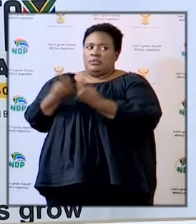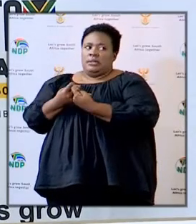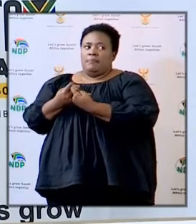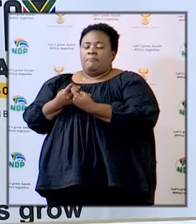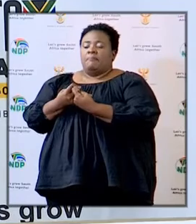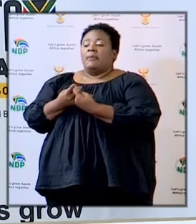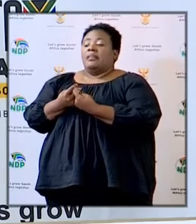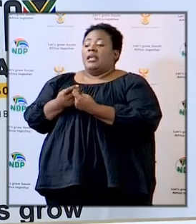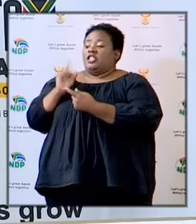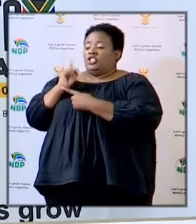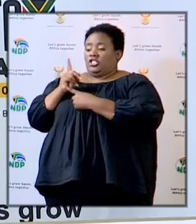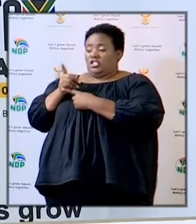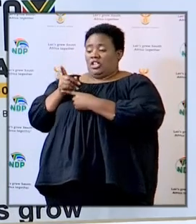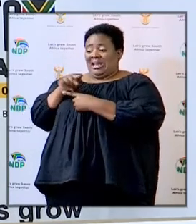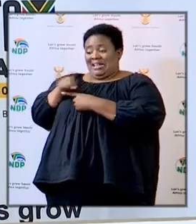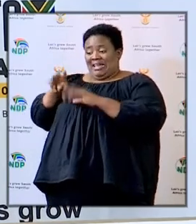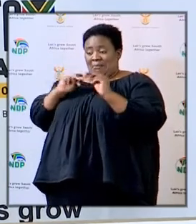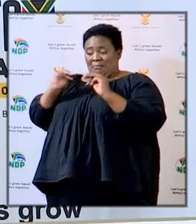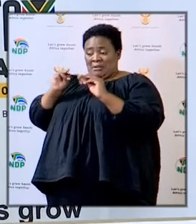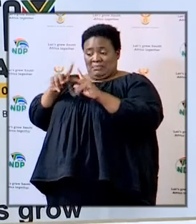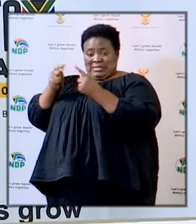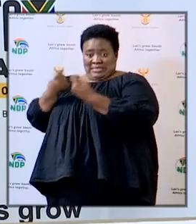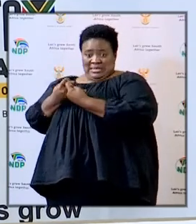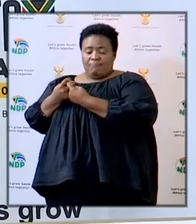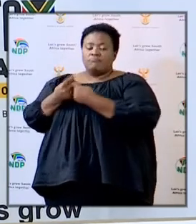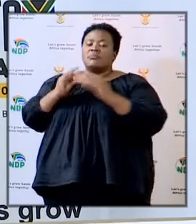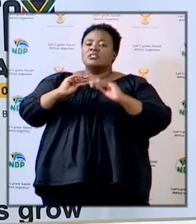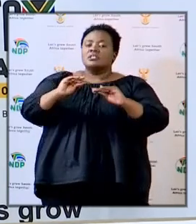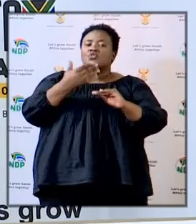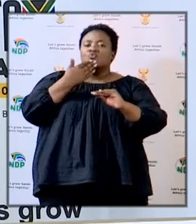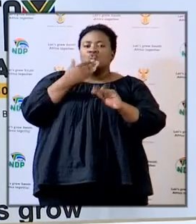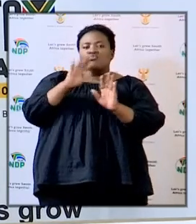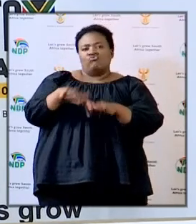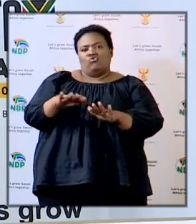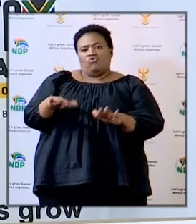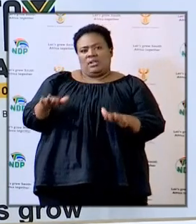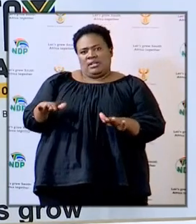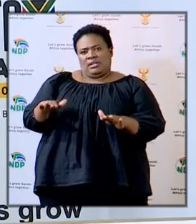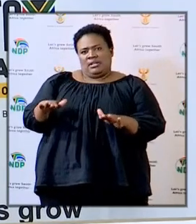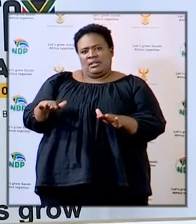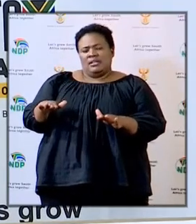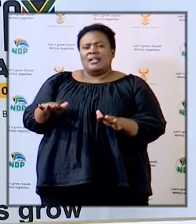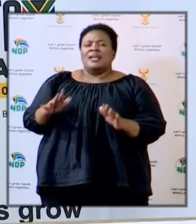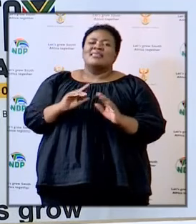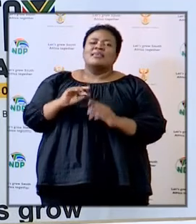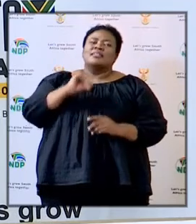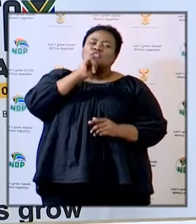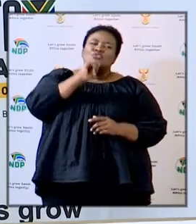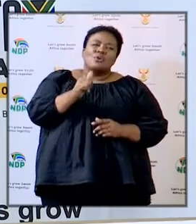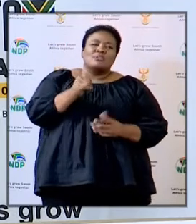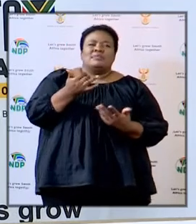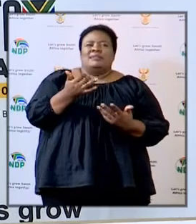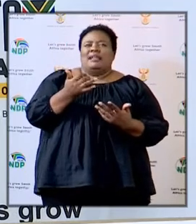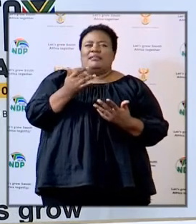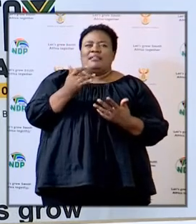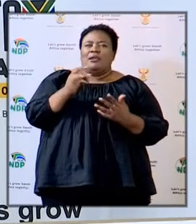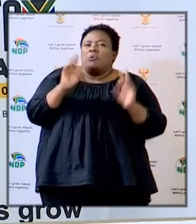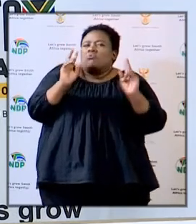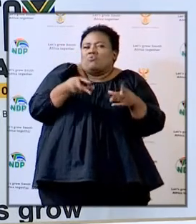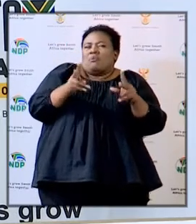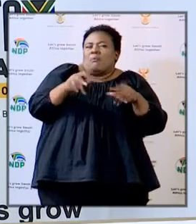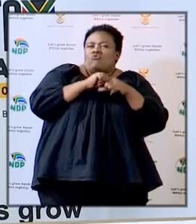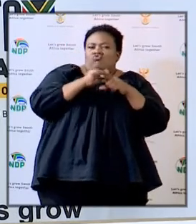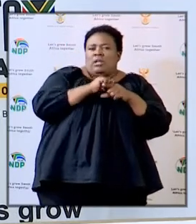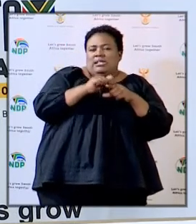learners is not your classical dictionary definition of training